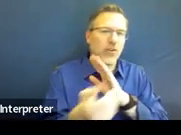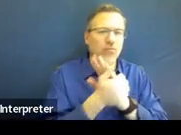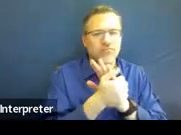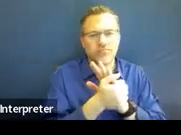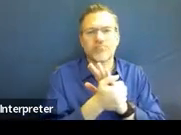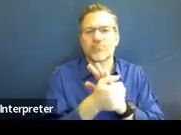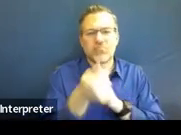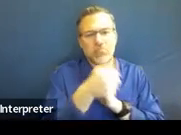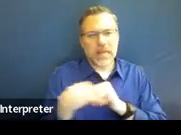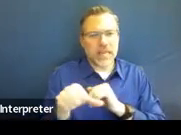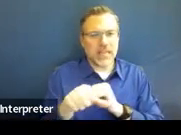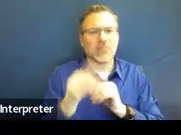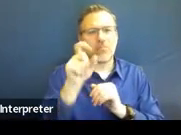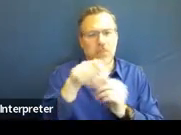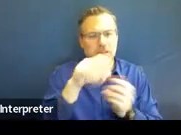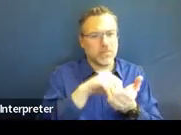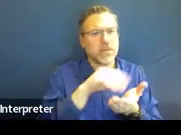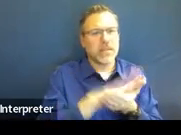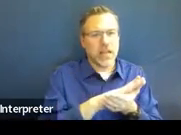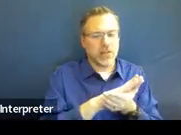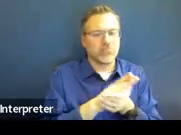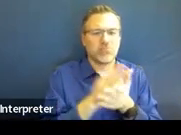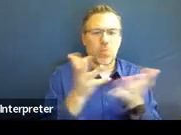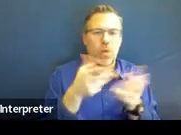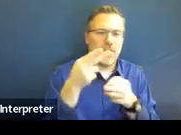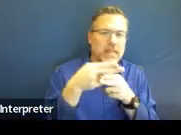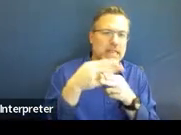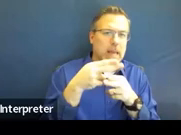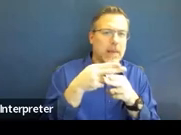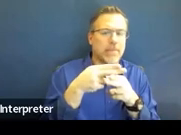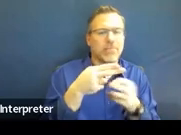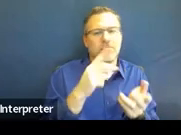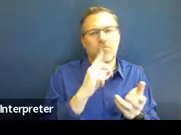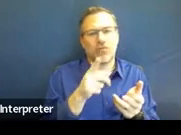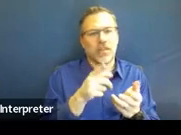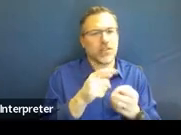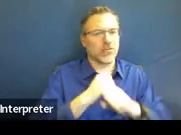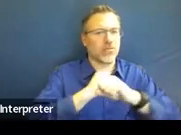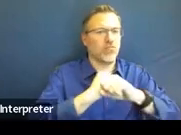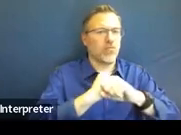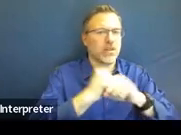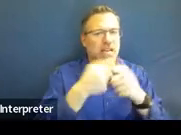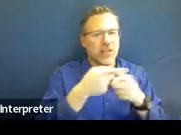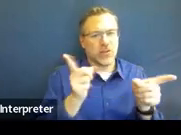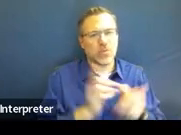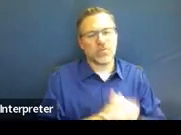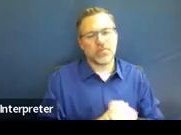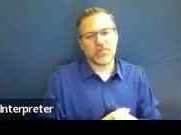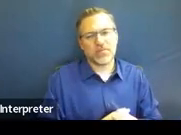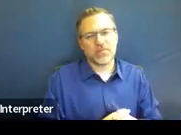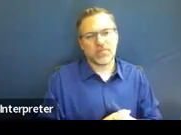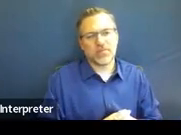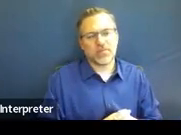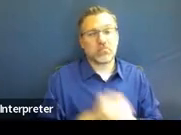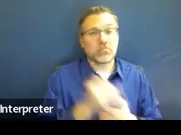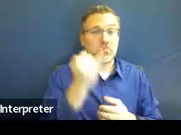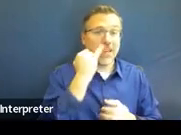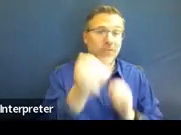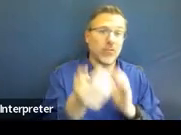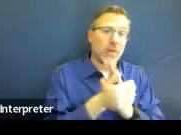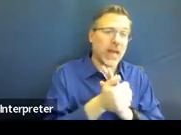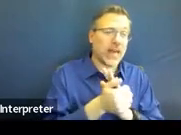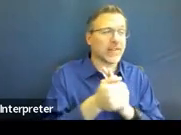with the advance written notice. This might be procedural safeguards or anything else, any other forms or paperwork.